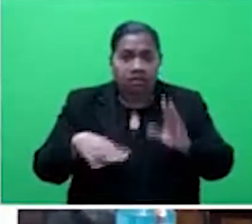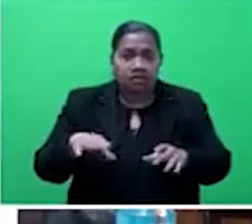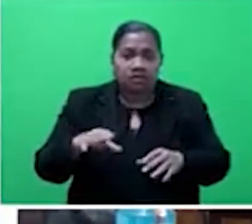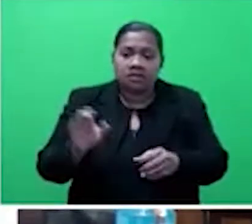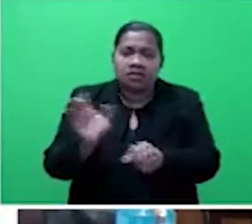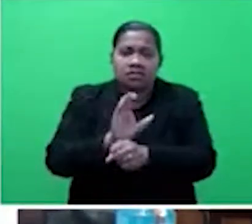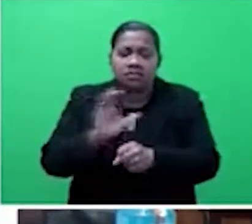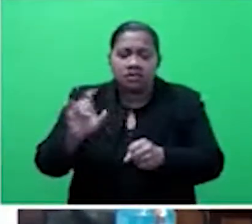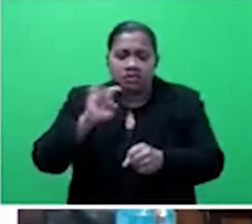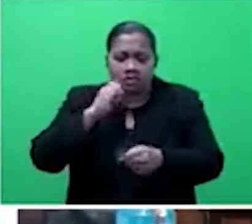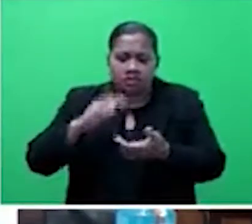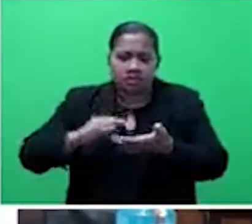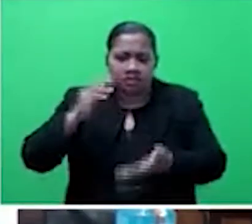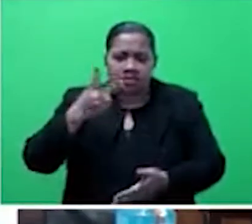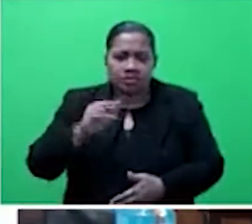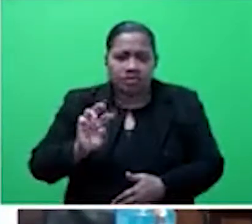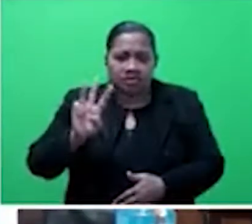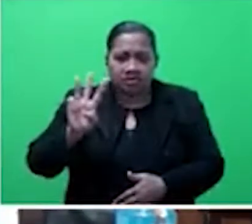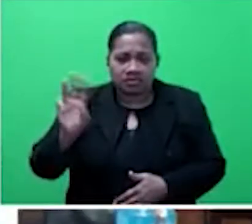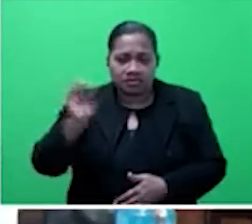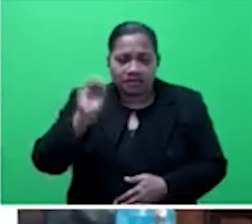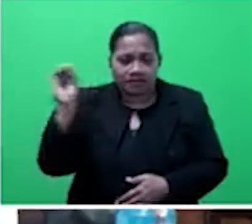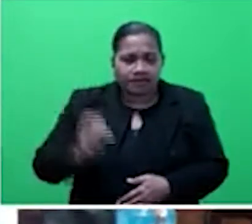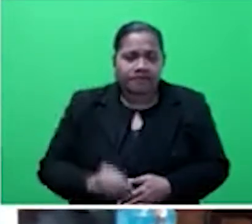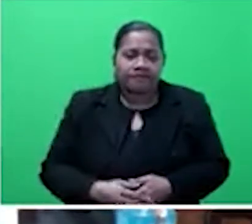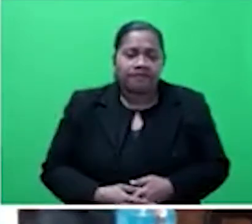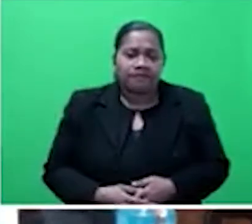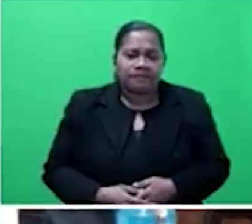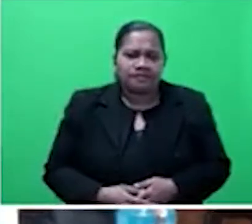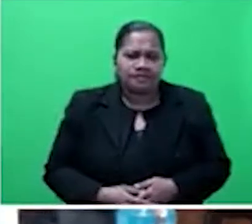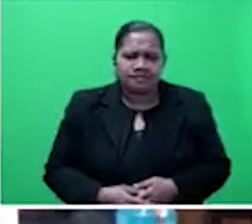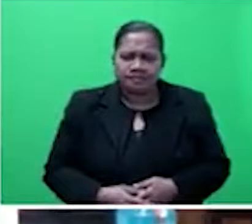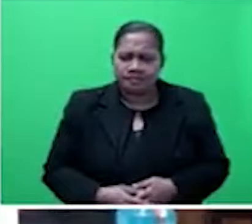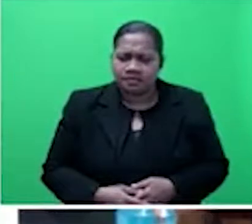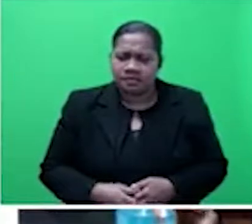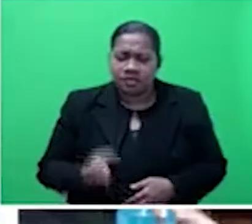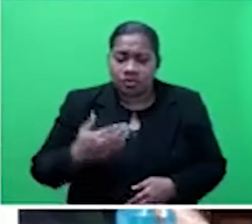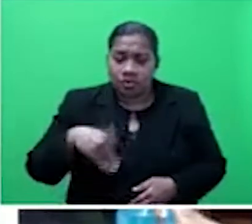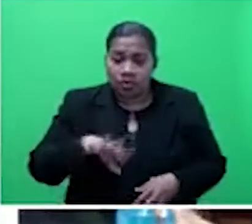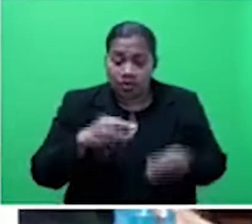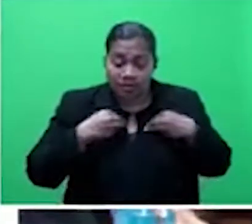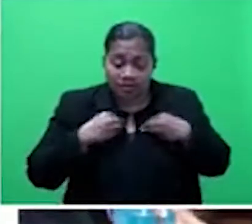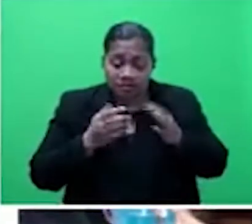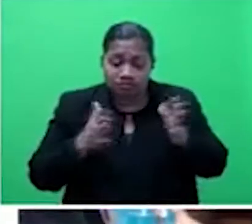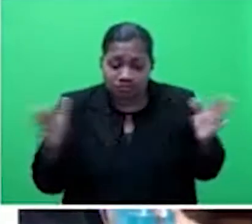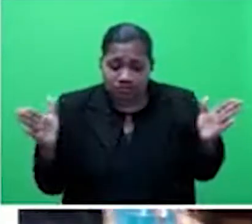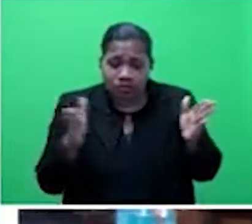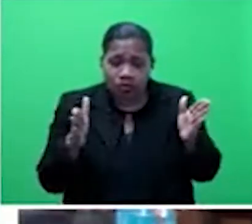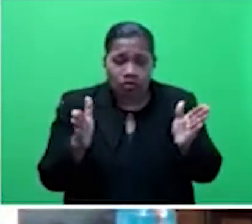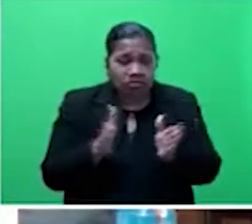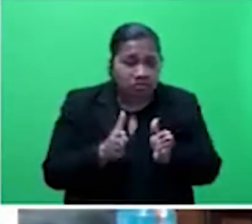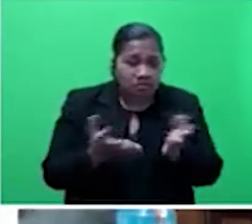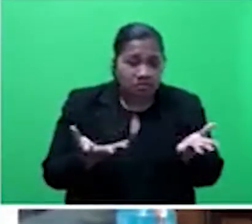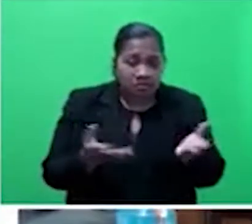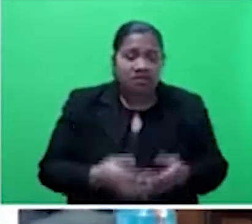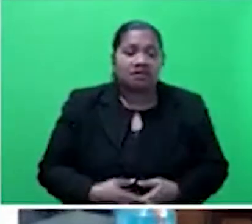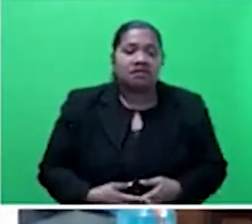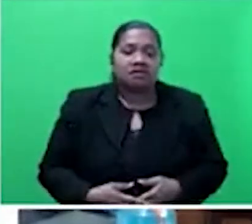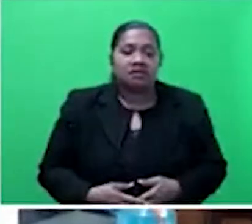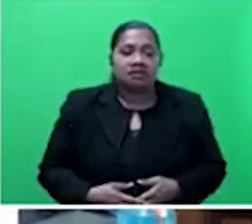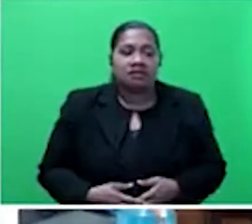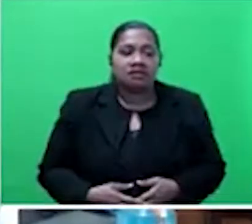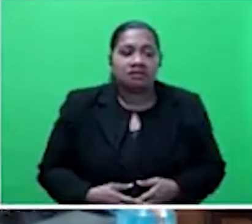we would like everybody in this country to know, all businesses, large or small, small, micro, medium, whatever, you'll pay